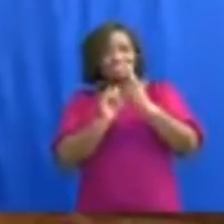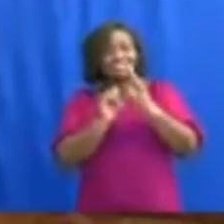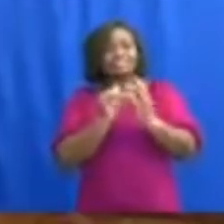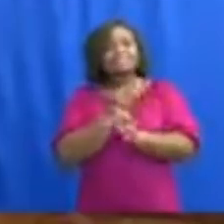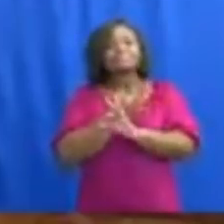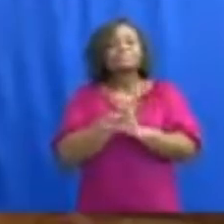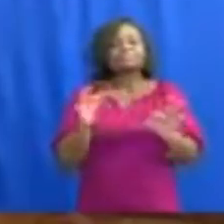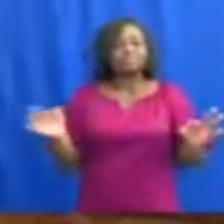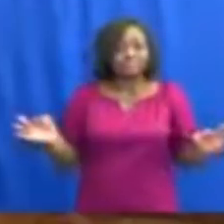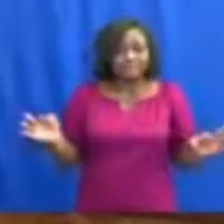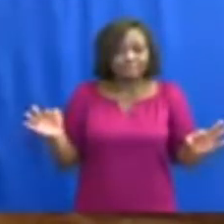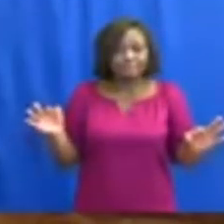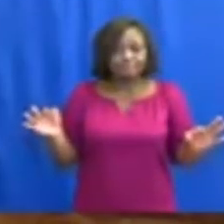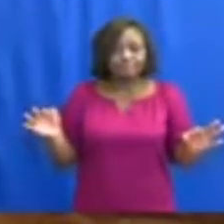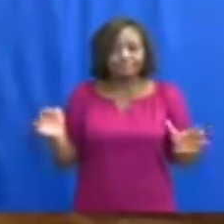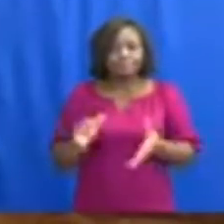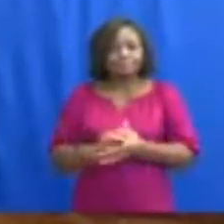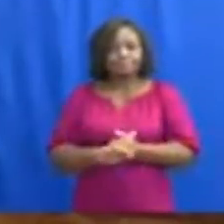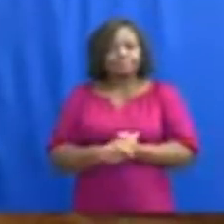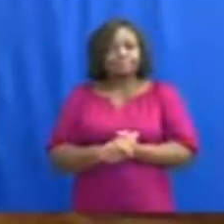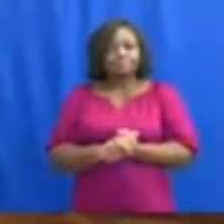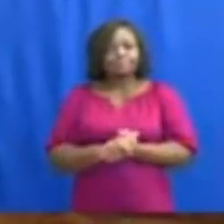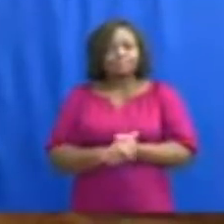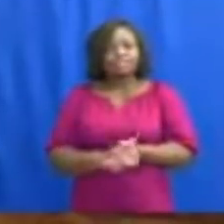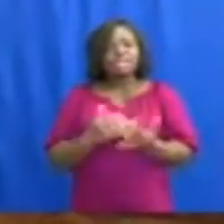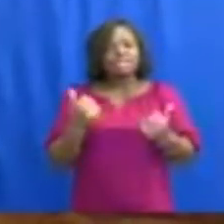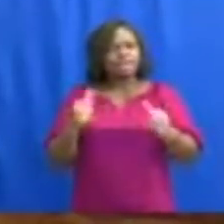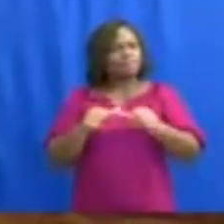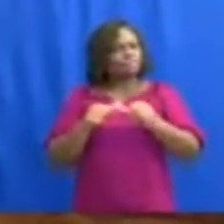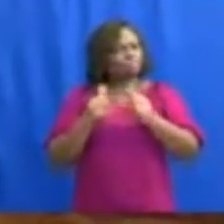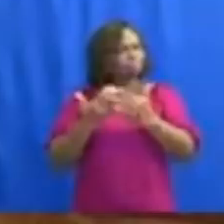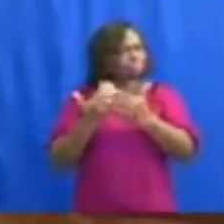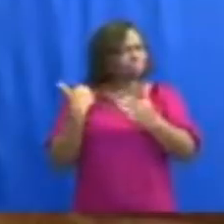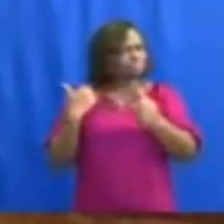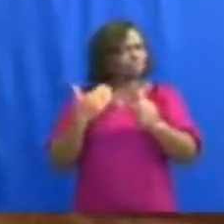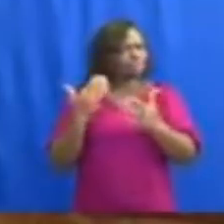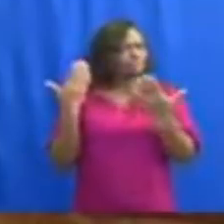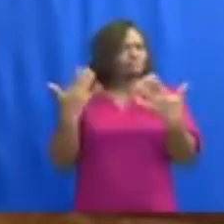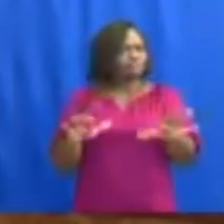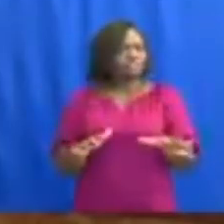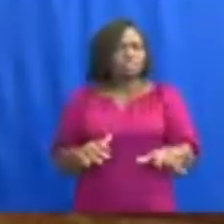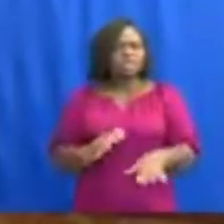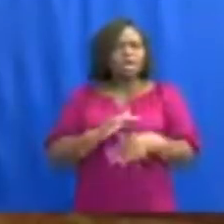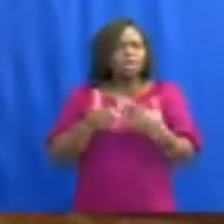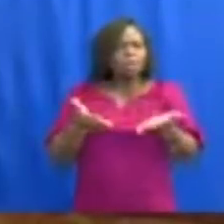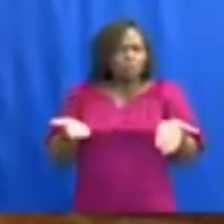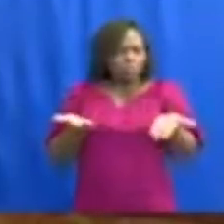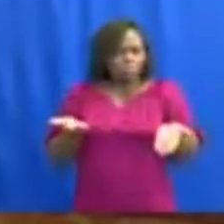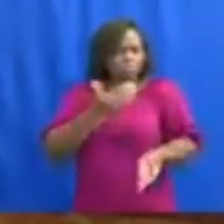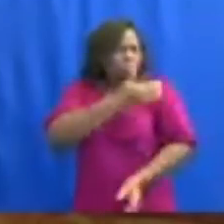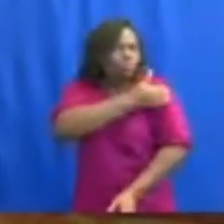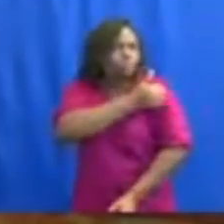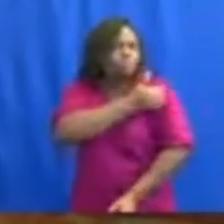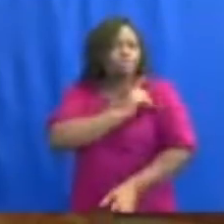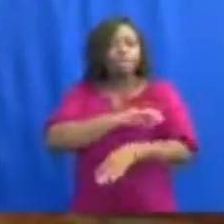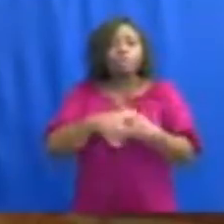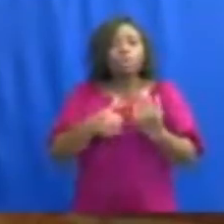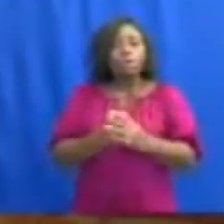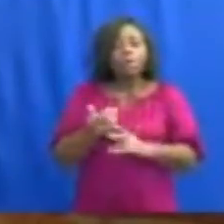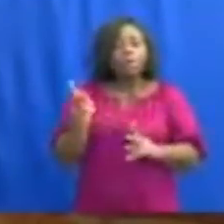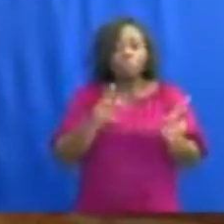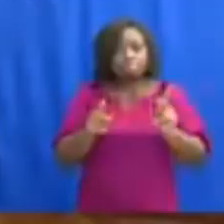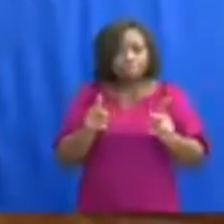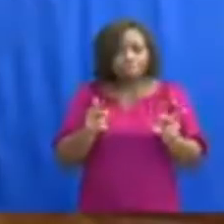eased. Before I conclude, let me remind all Ghanaians, once again,